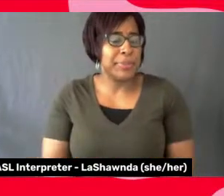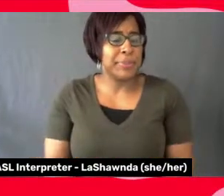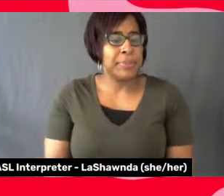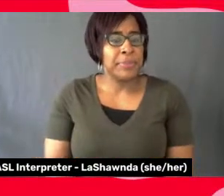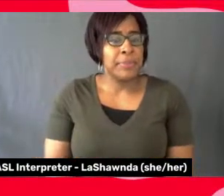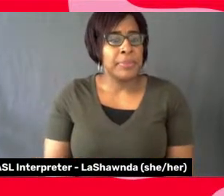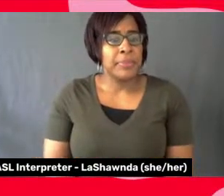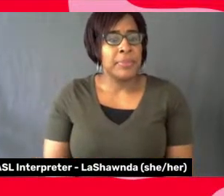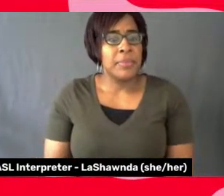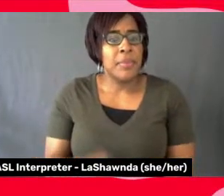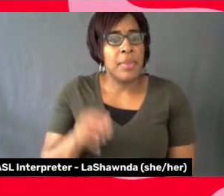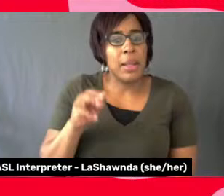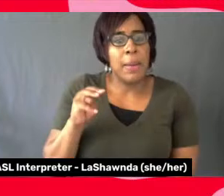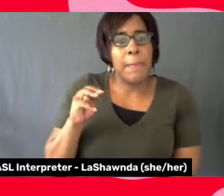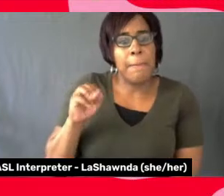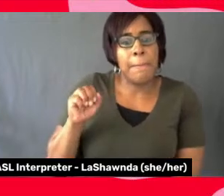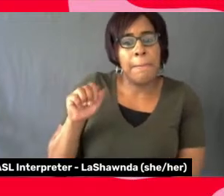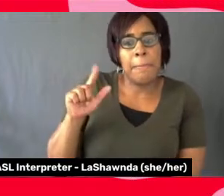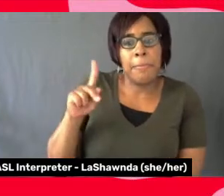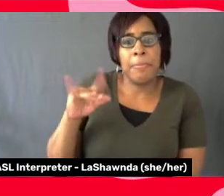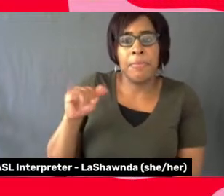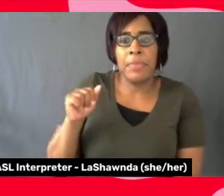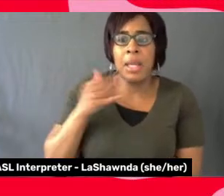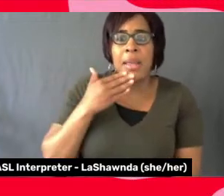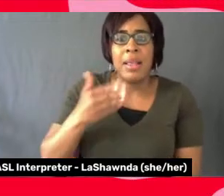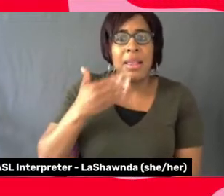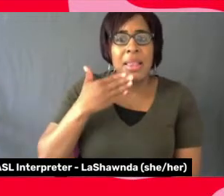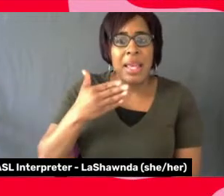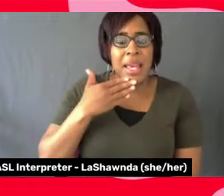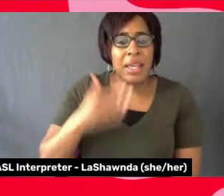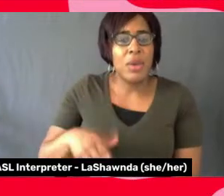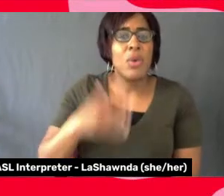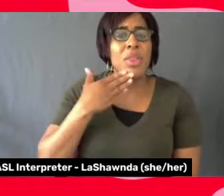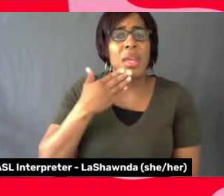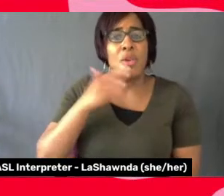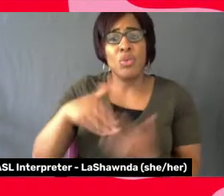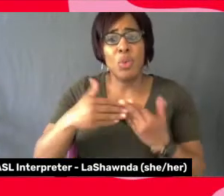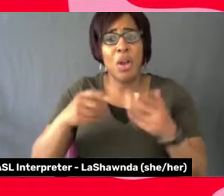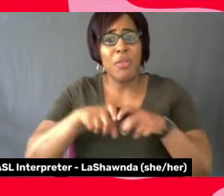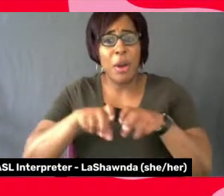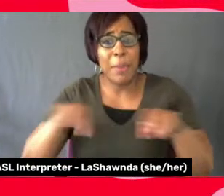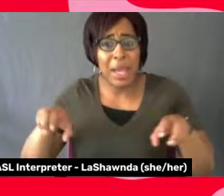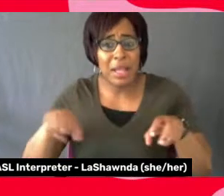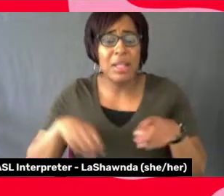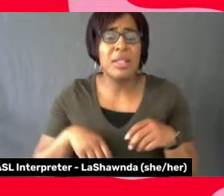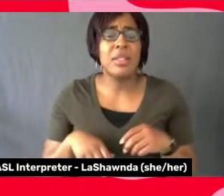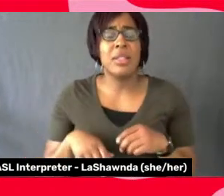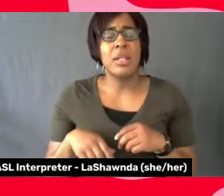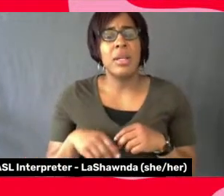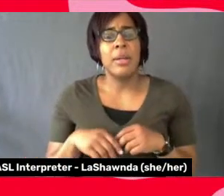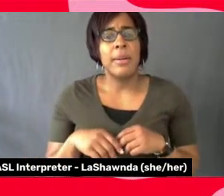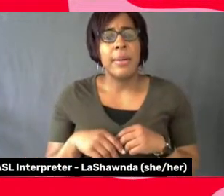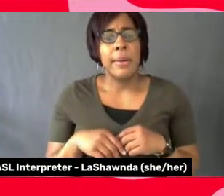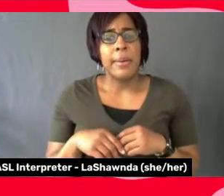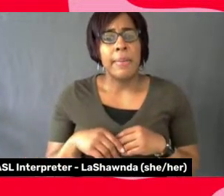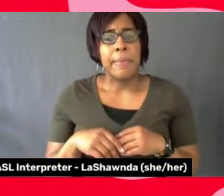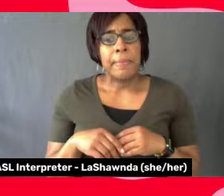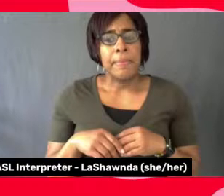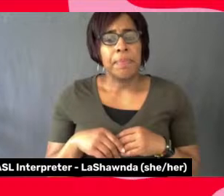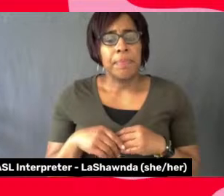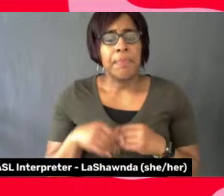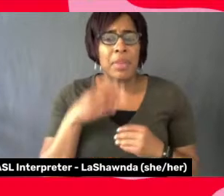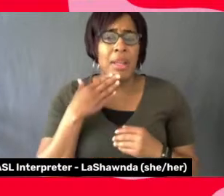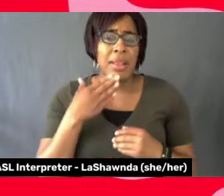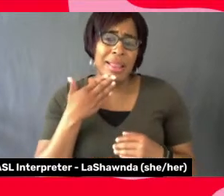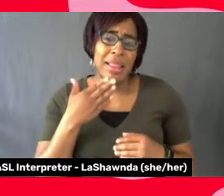Thank you so much. Thank you to all of our panelists, again, for taking your time